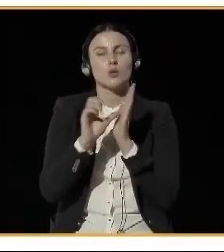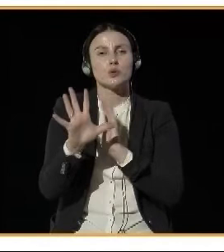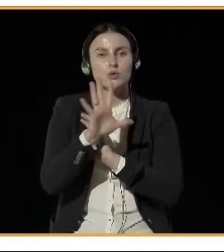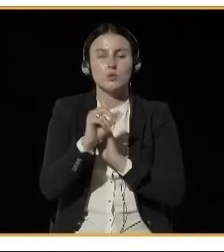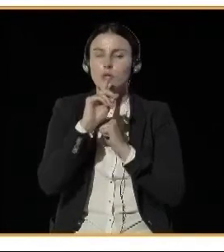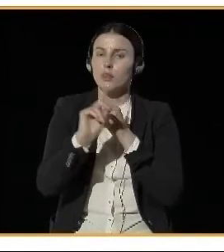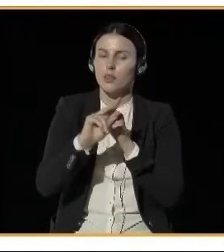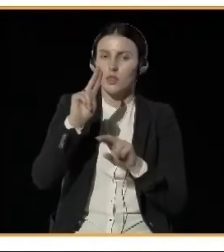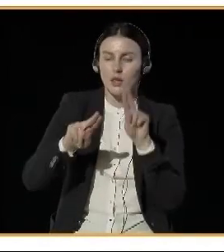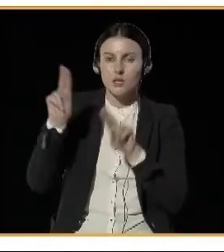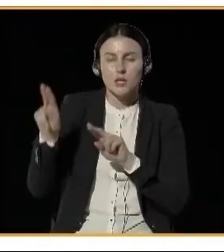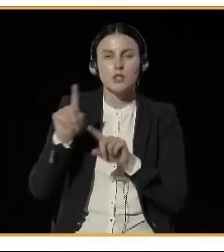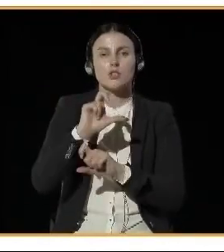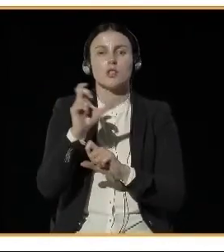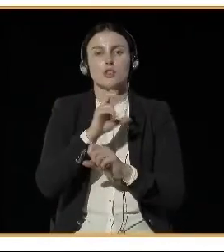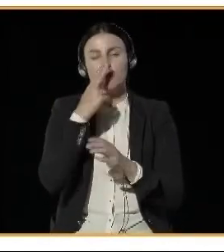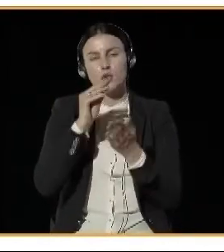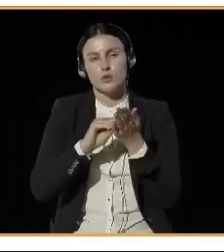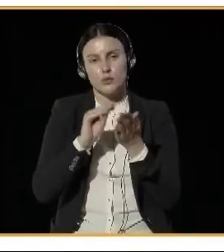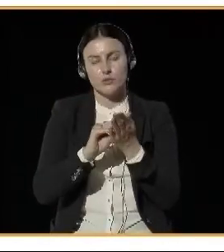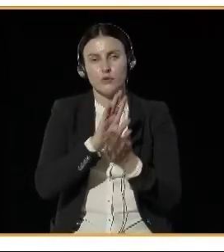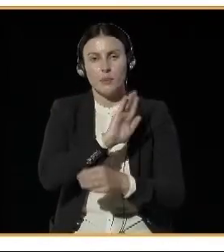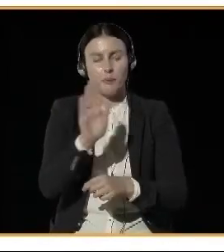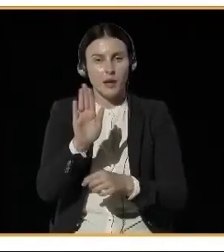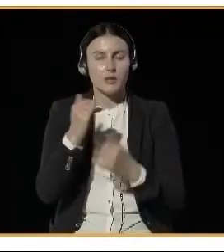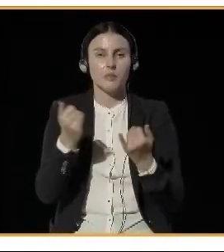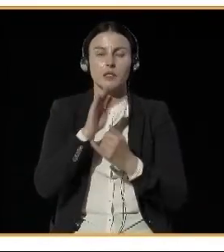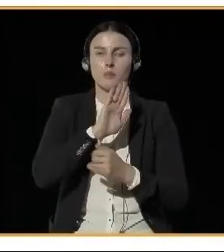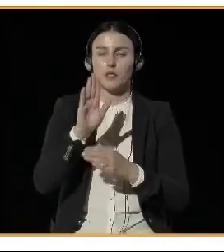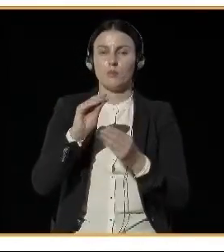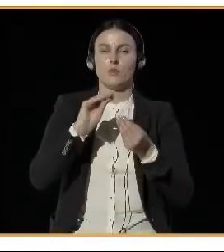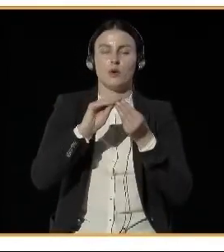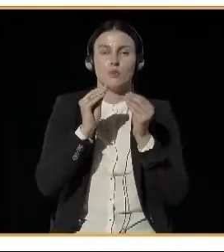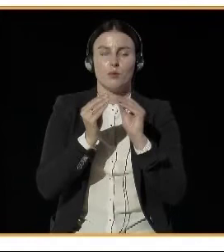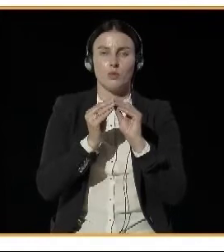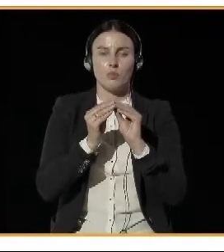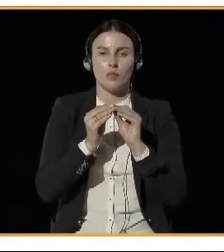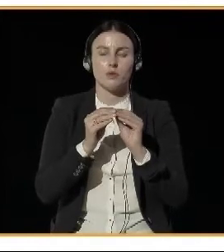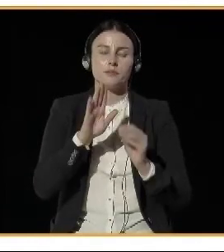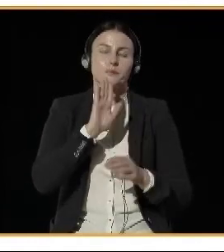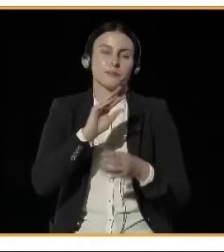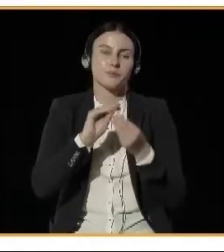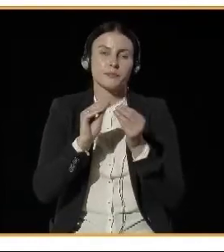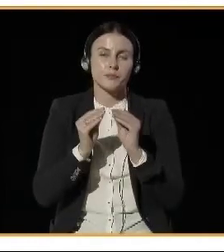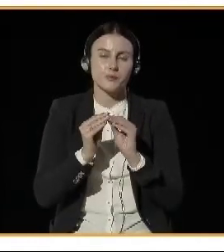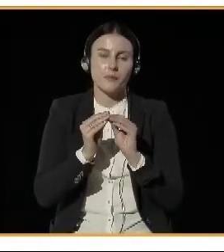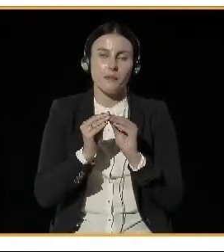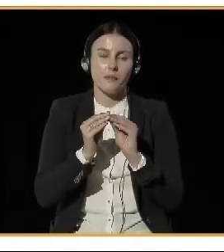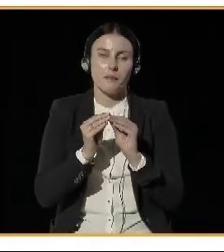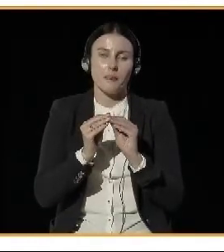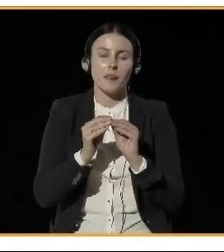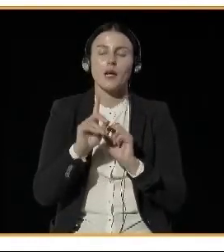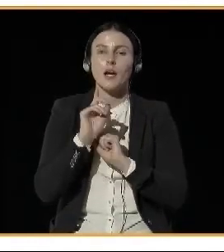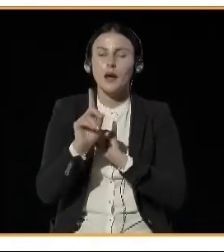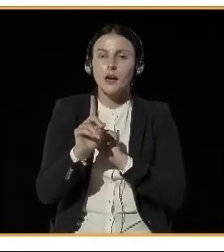we face different problems. However, this is what we worked out during